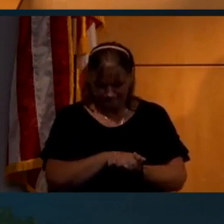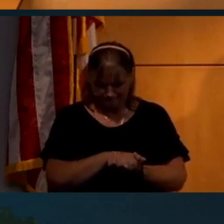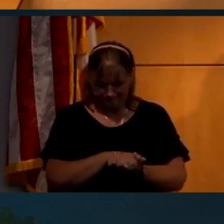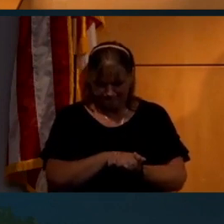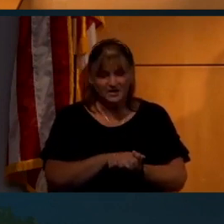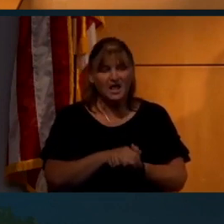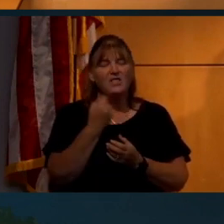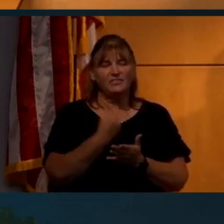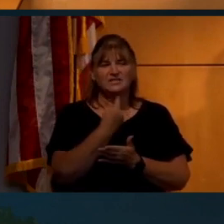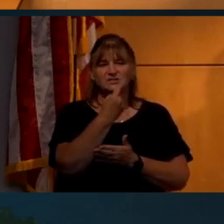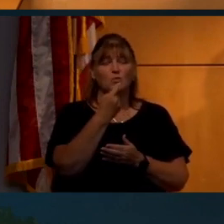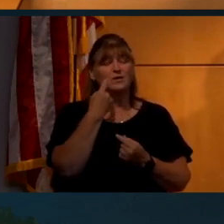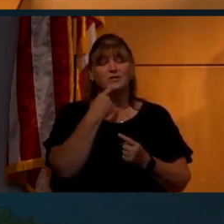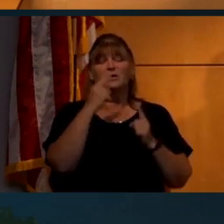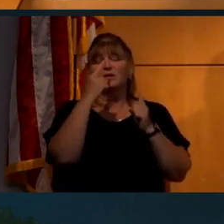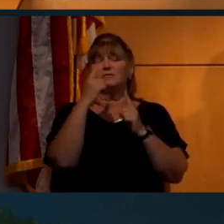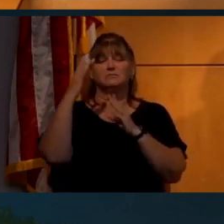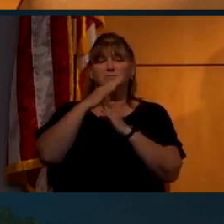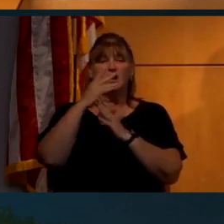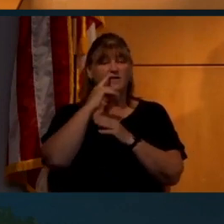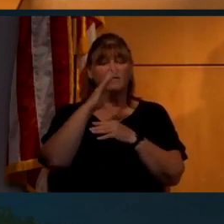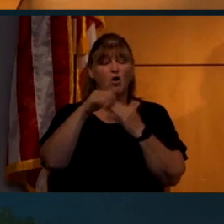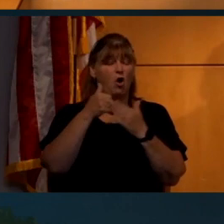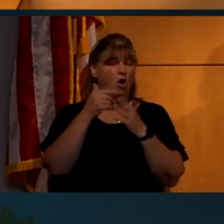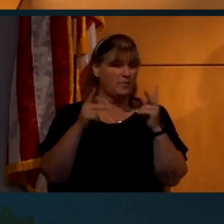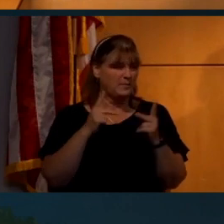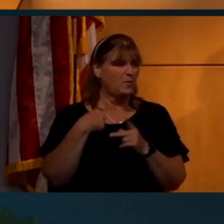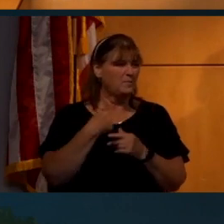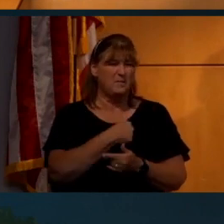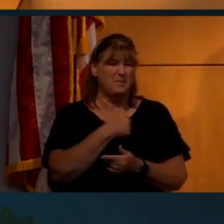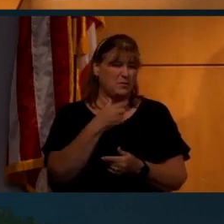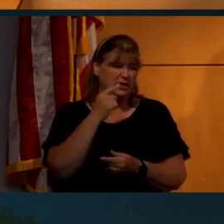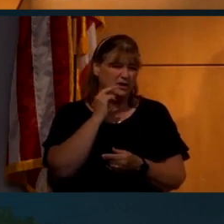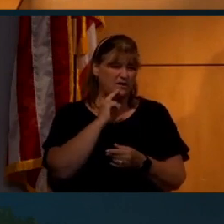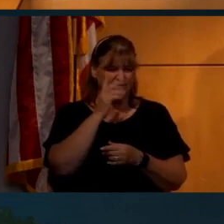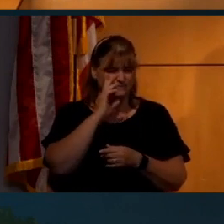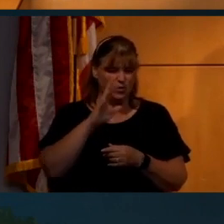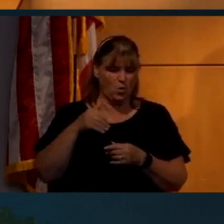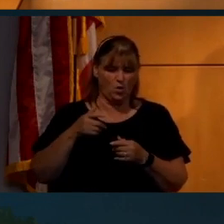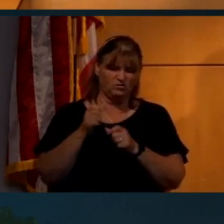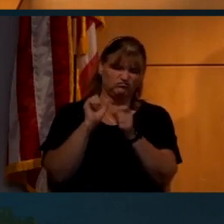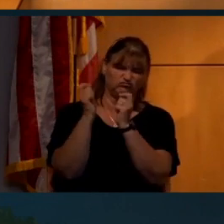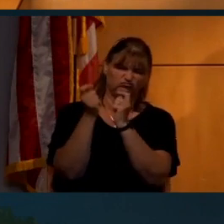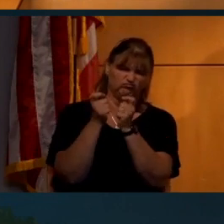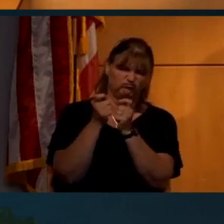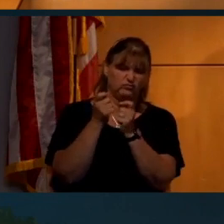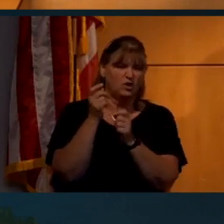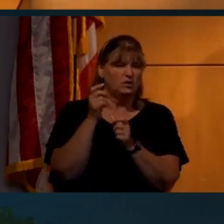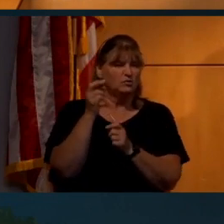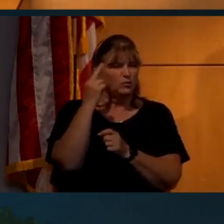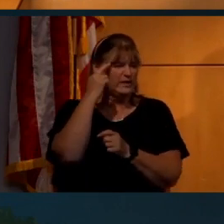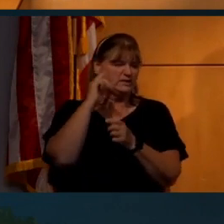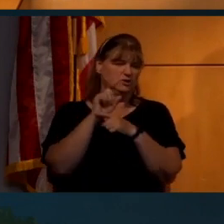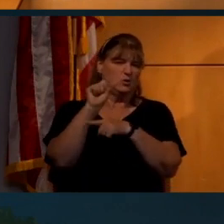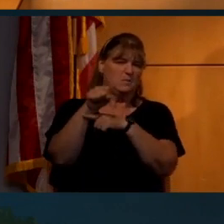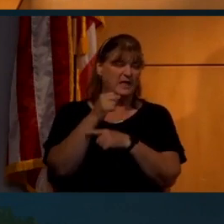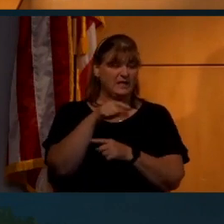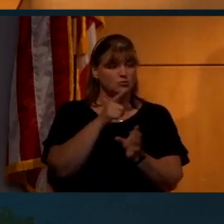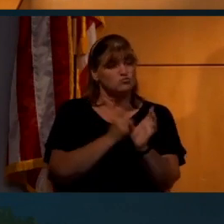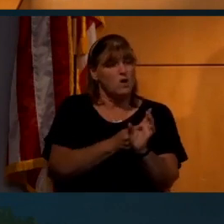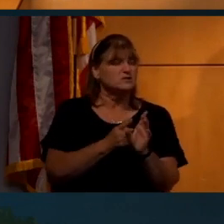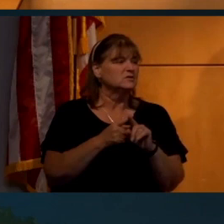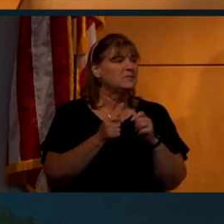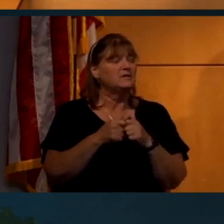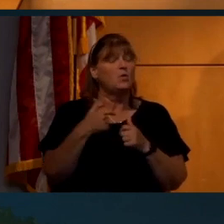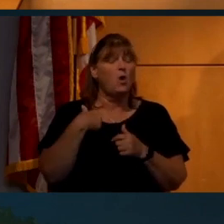This is one of the crowning achievements of humanity. We may have done it for venal reasons to beat the Soviets. But what we got out of it